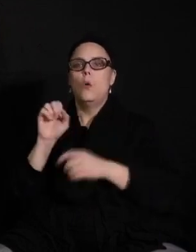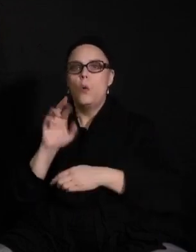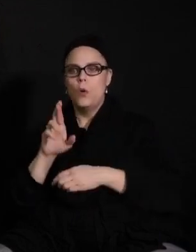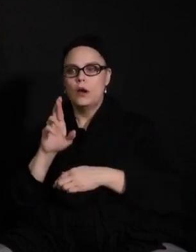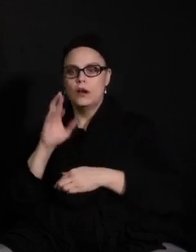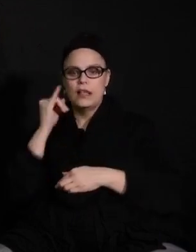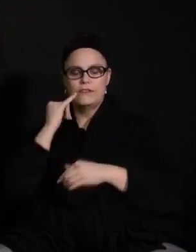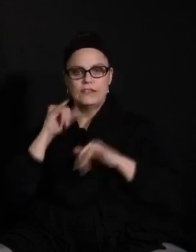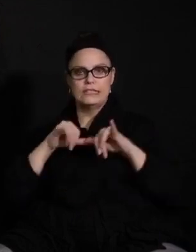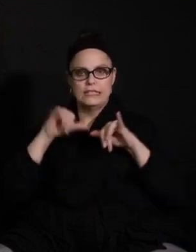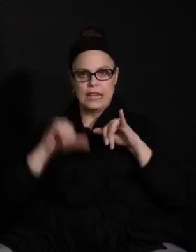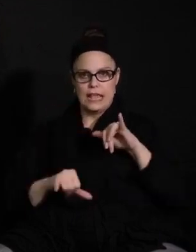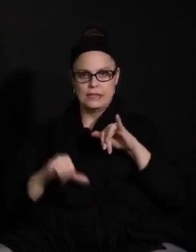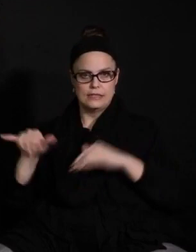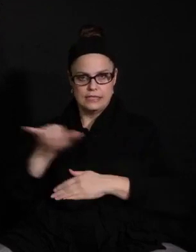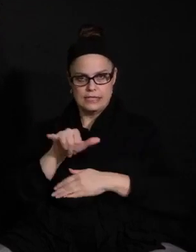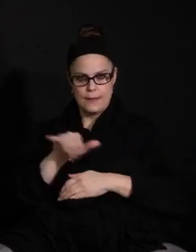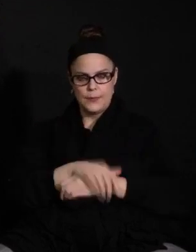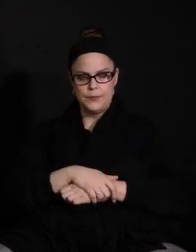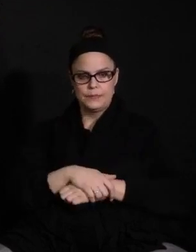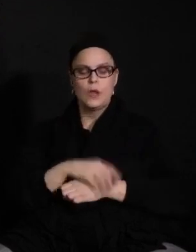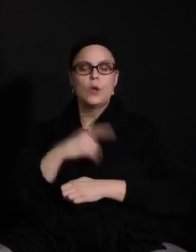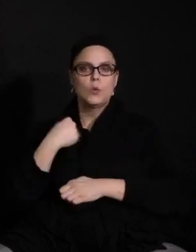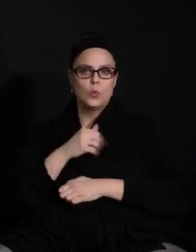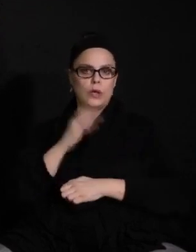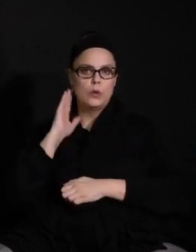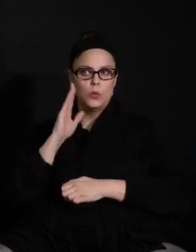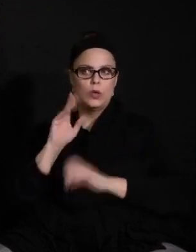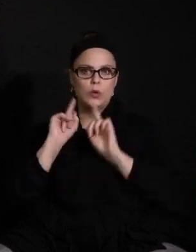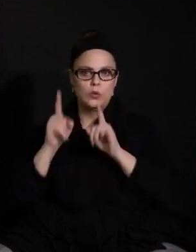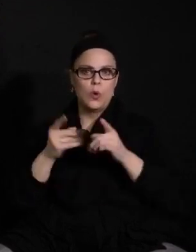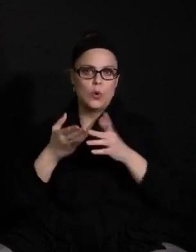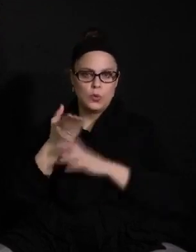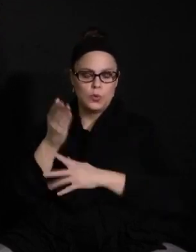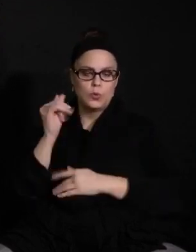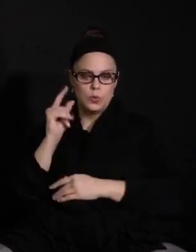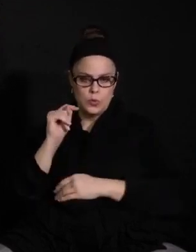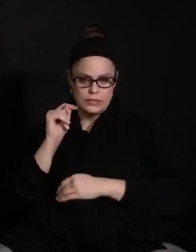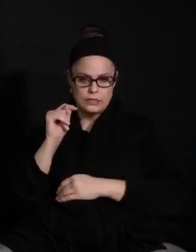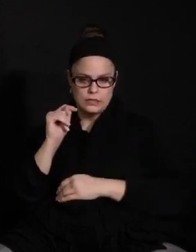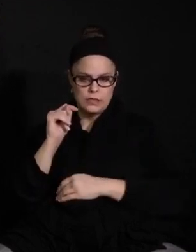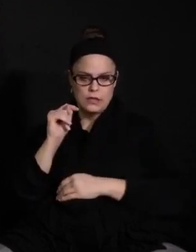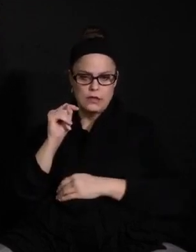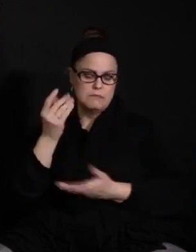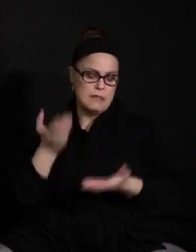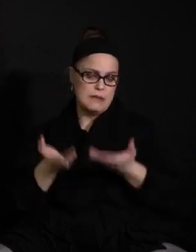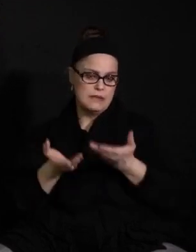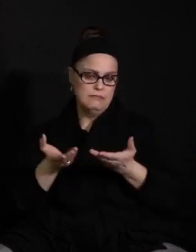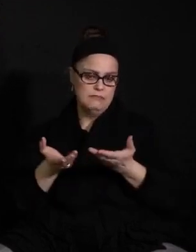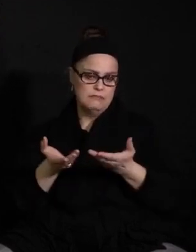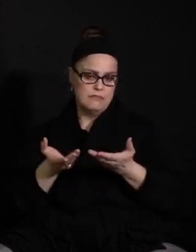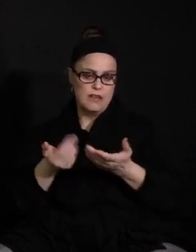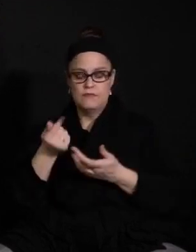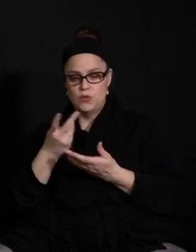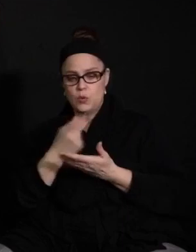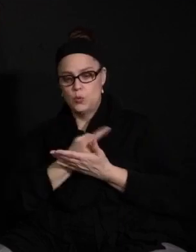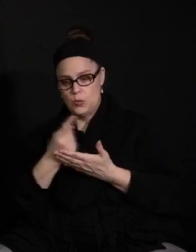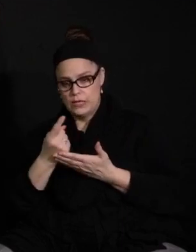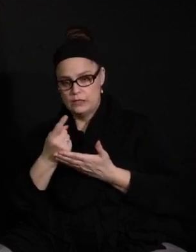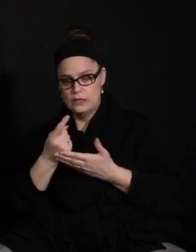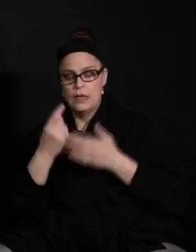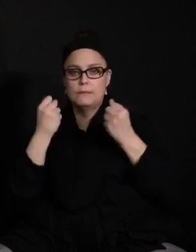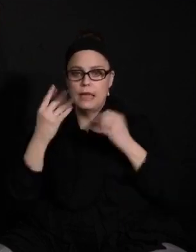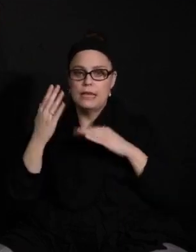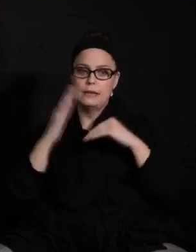stays the same. So we're going to be going through that. It will be over the course of probably the next couple of weeks. A lot of